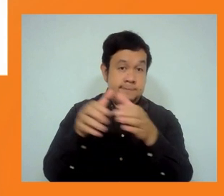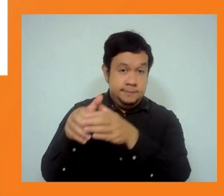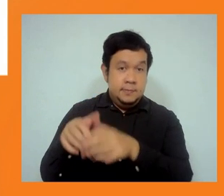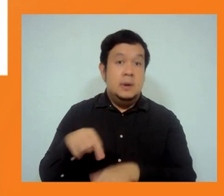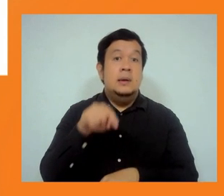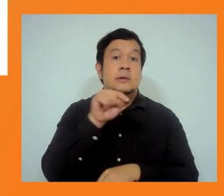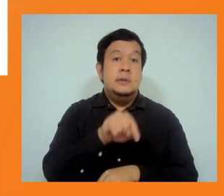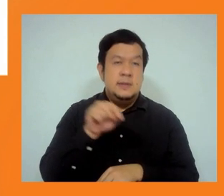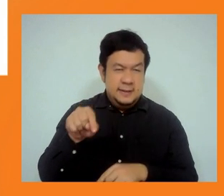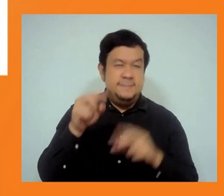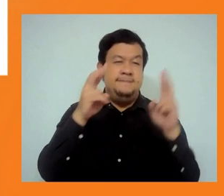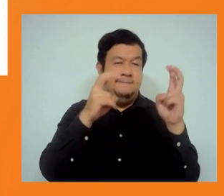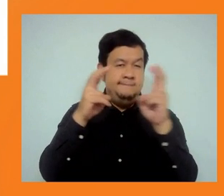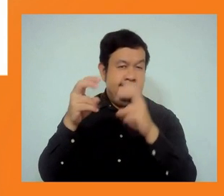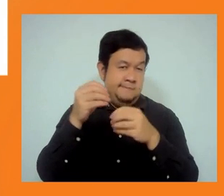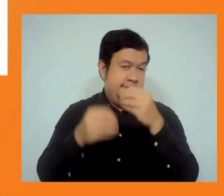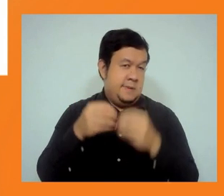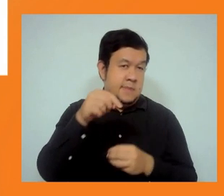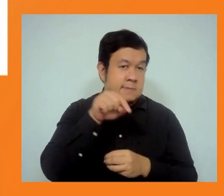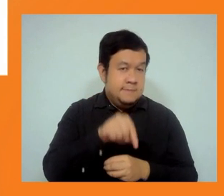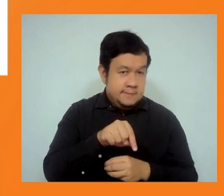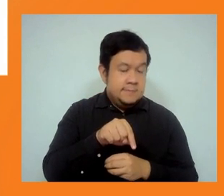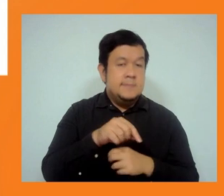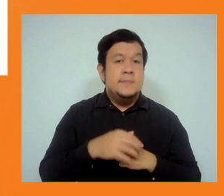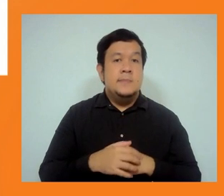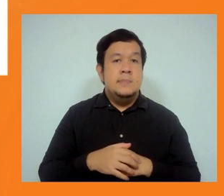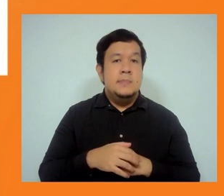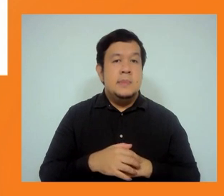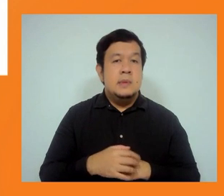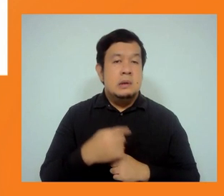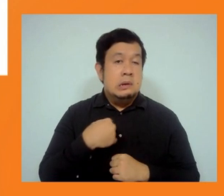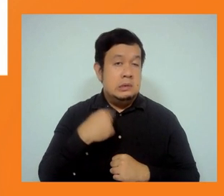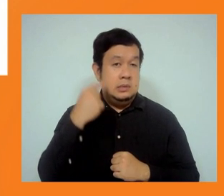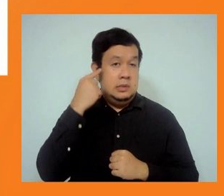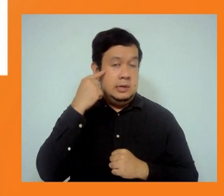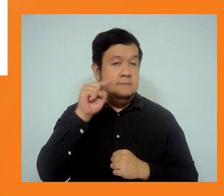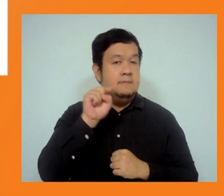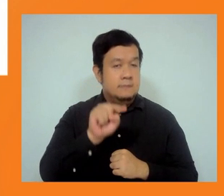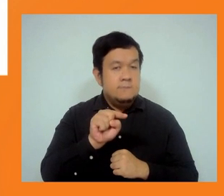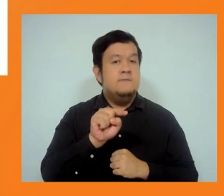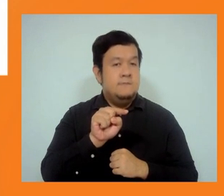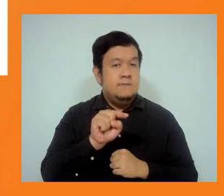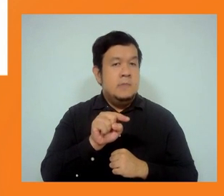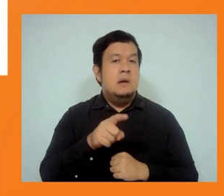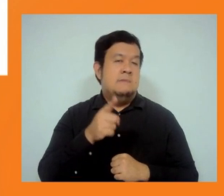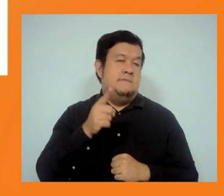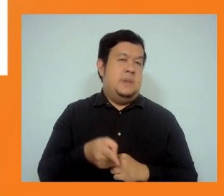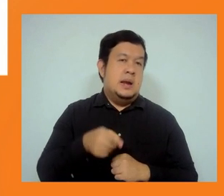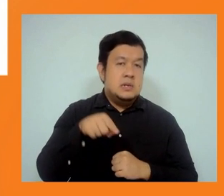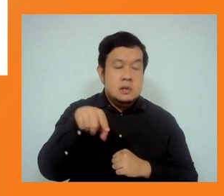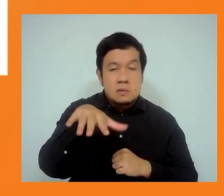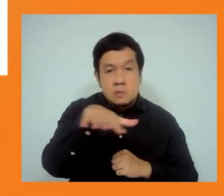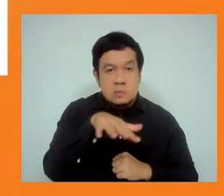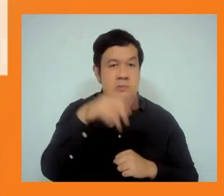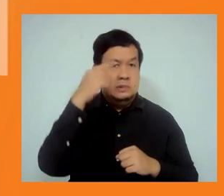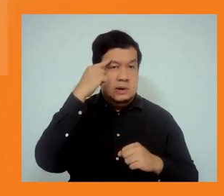I believe that this issue should be addressed in the in the in the current review. Thank you so much.